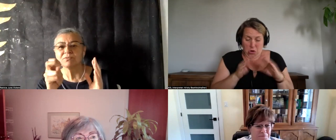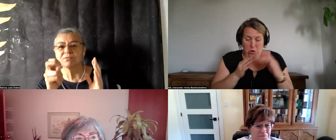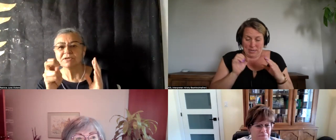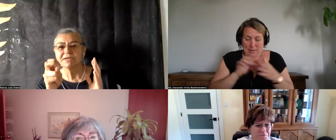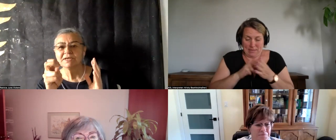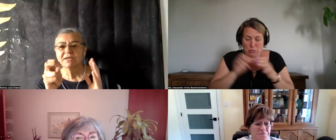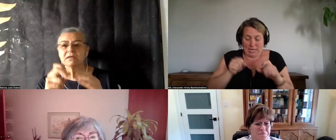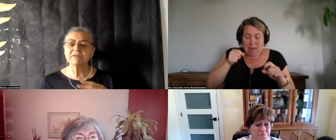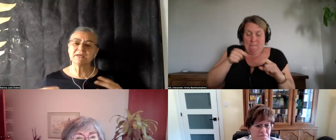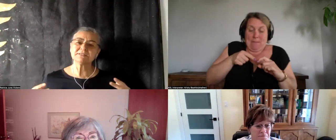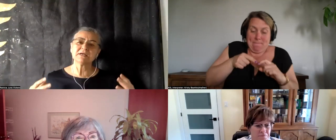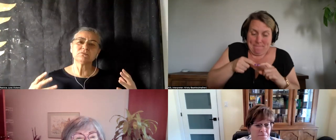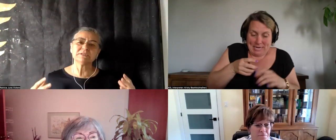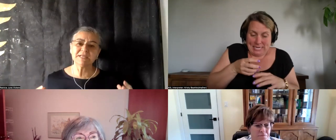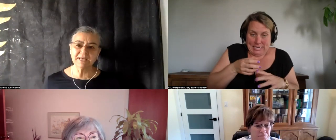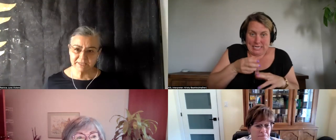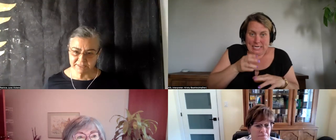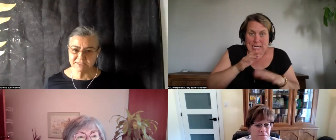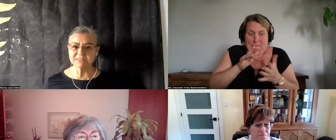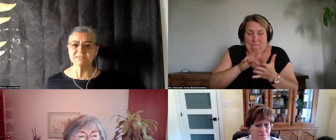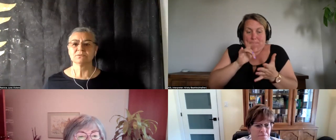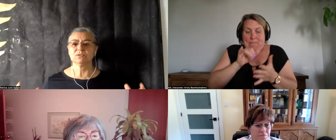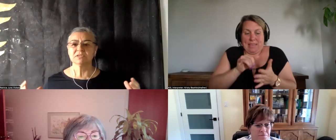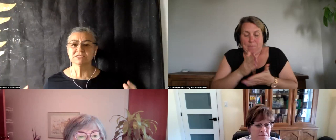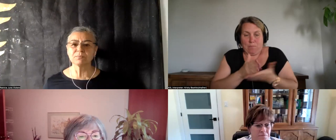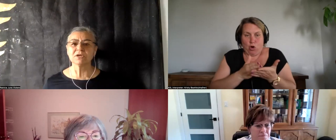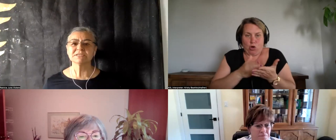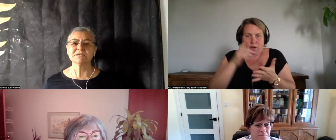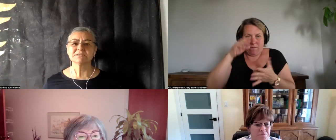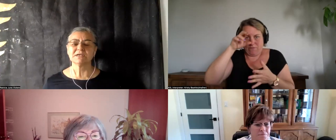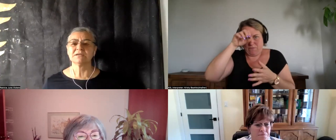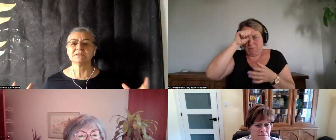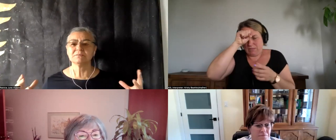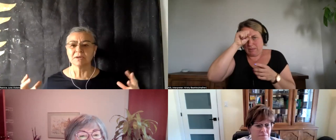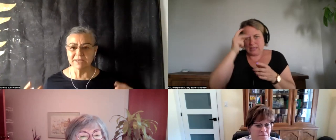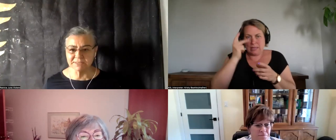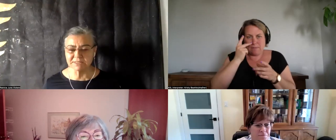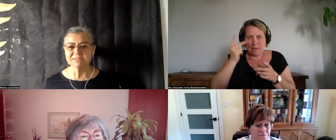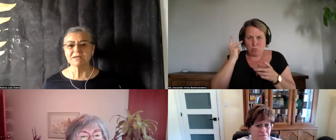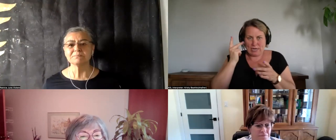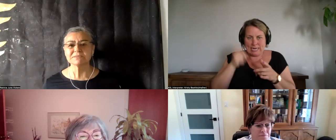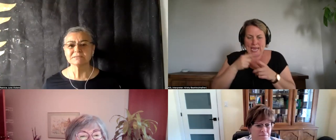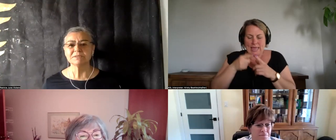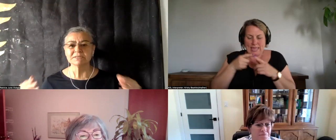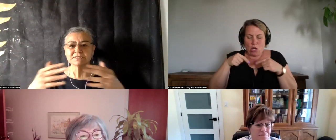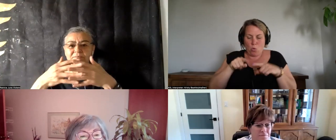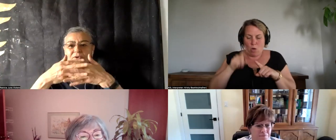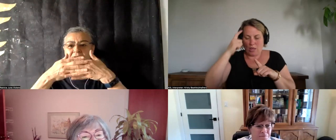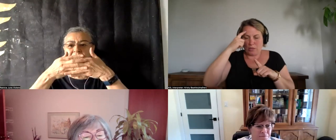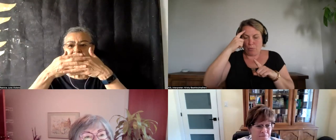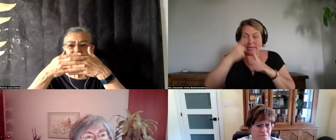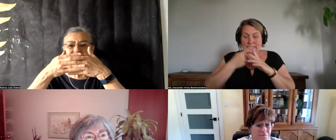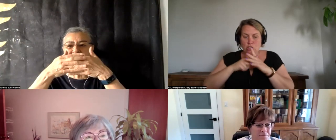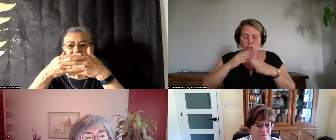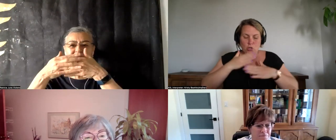of memory and then as i relax with this process and the mind accepts because it's the